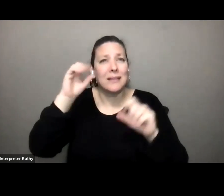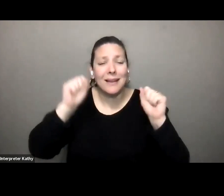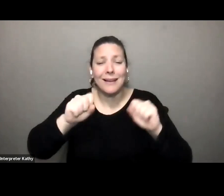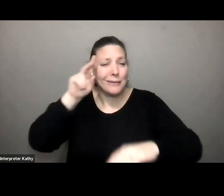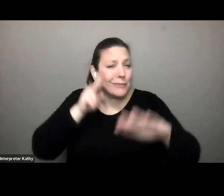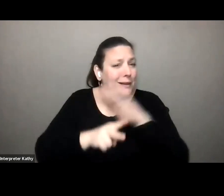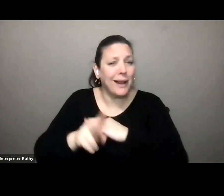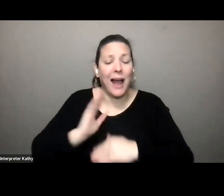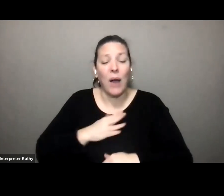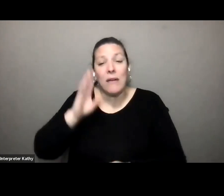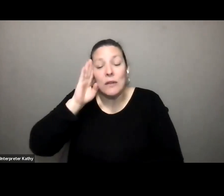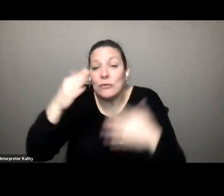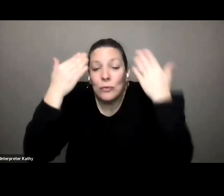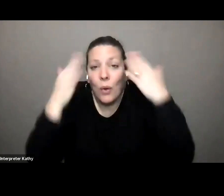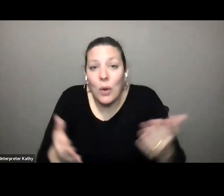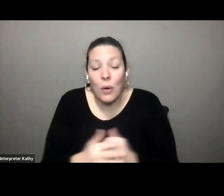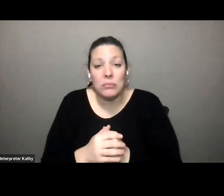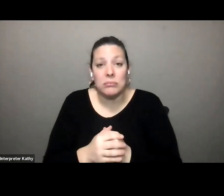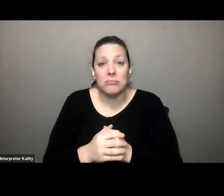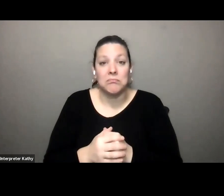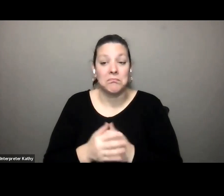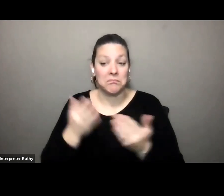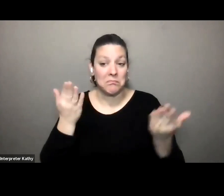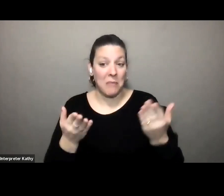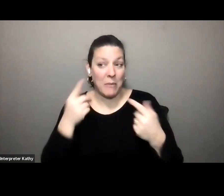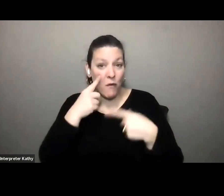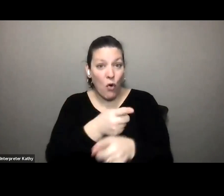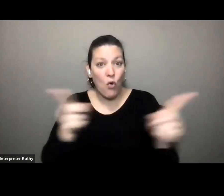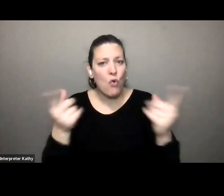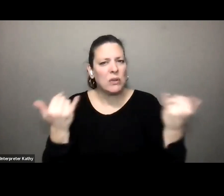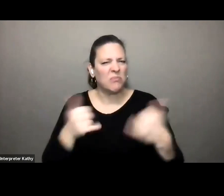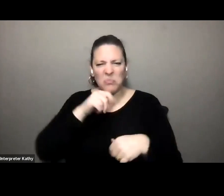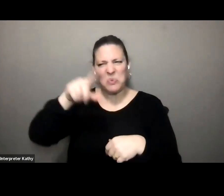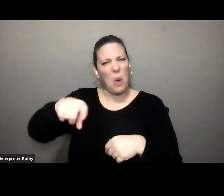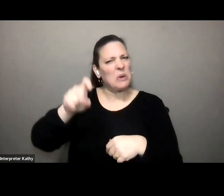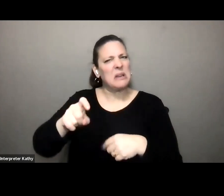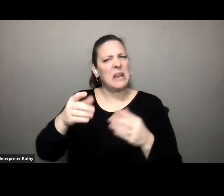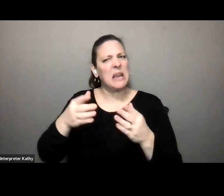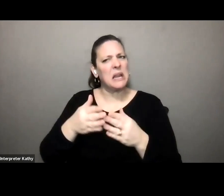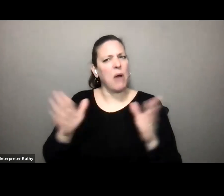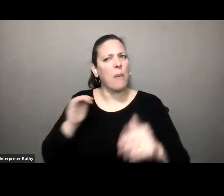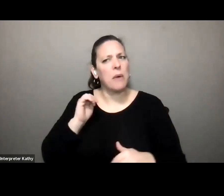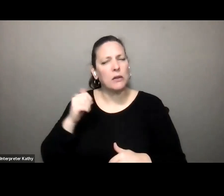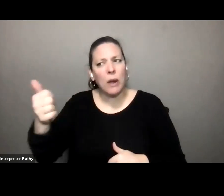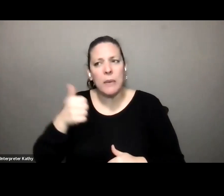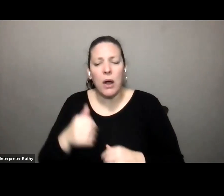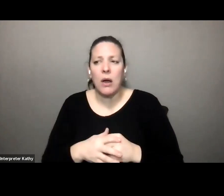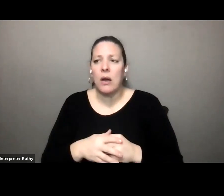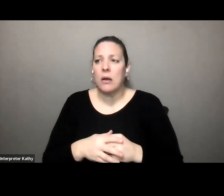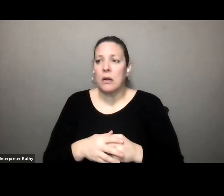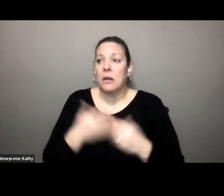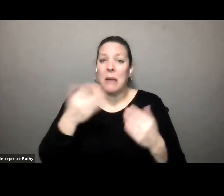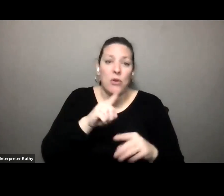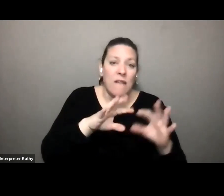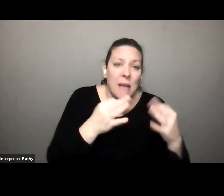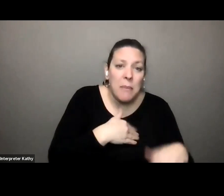and you may not need public transportation today or a loved one you know or a child or or whoever